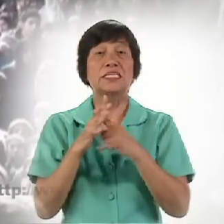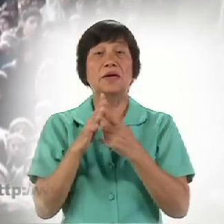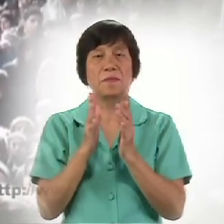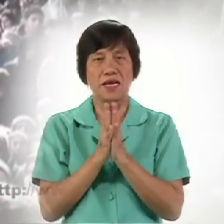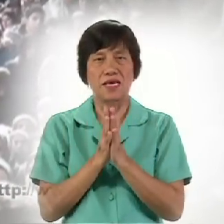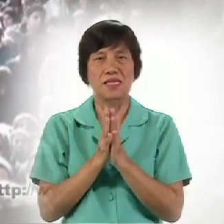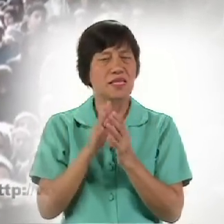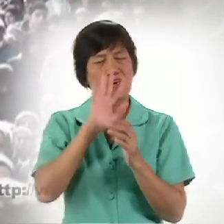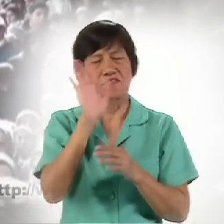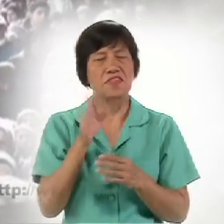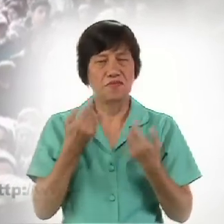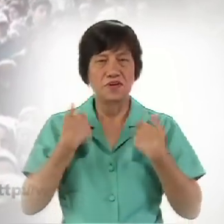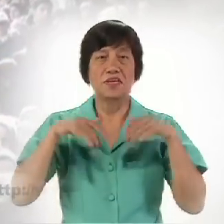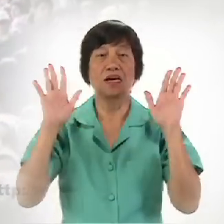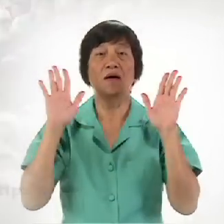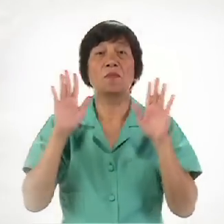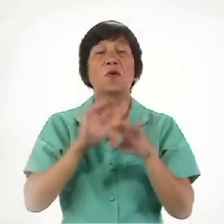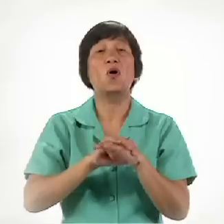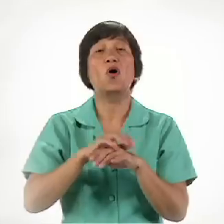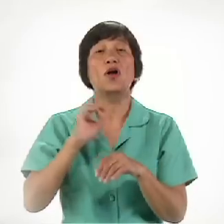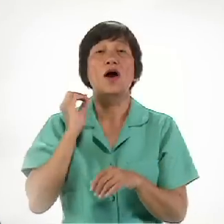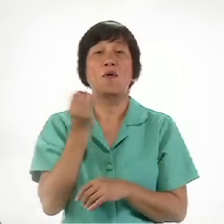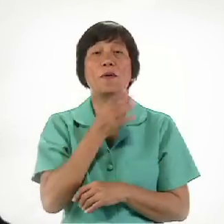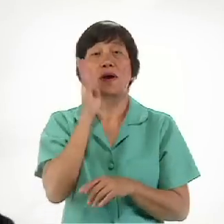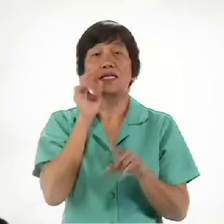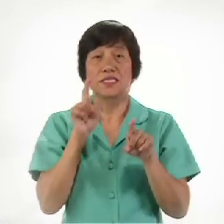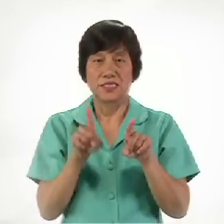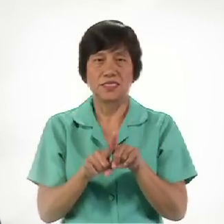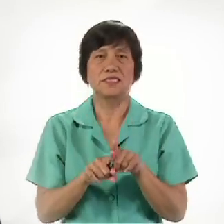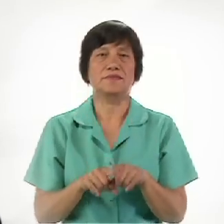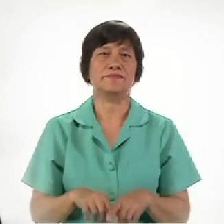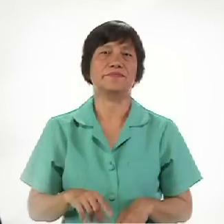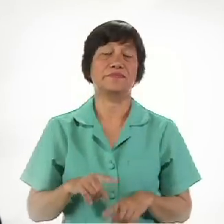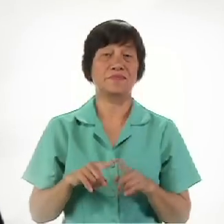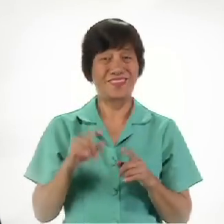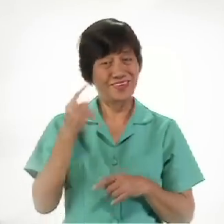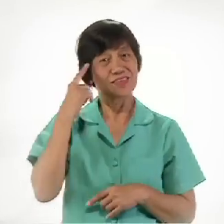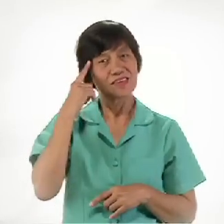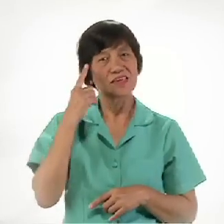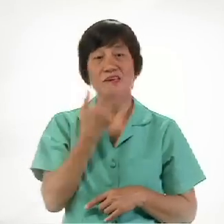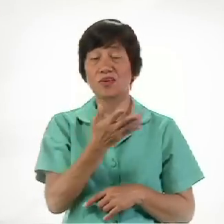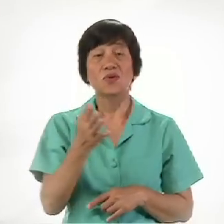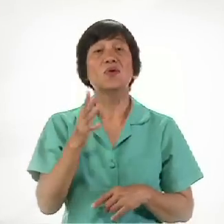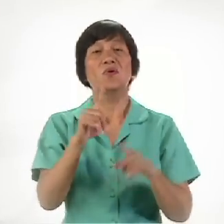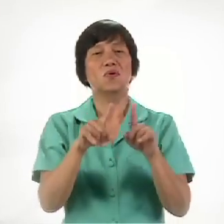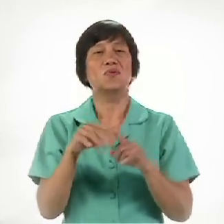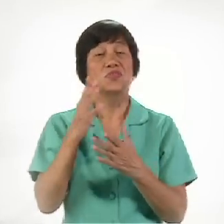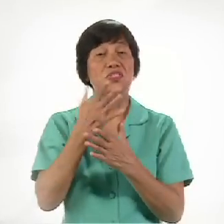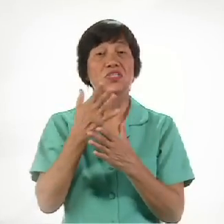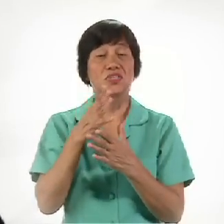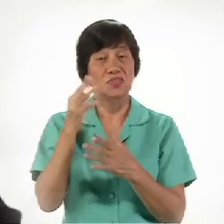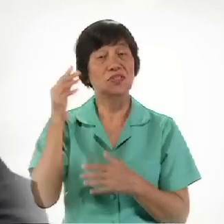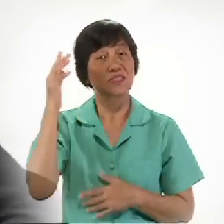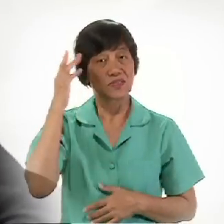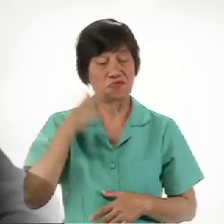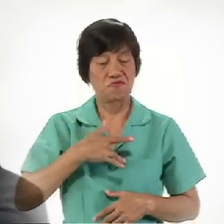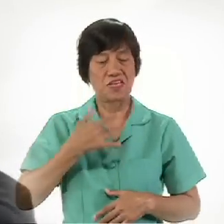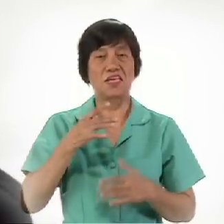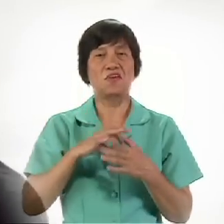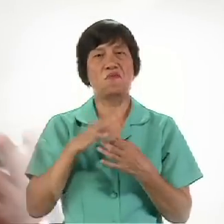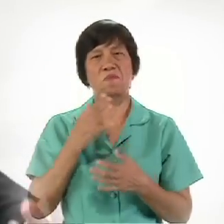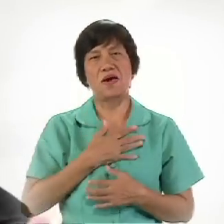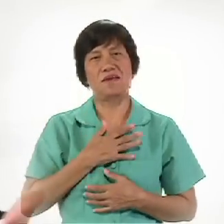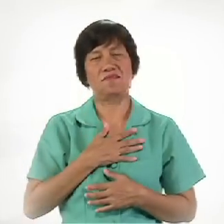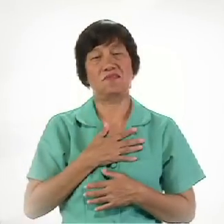On our Brothers And sisters But I Think You also Share This sentiment Of mine While it Feels